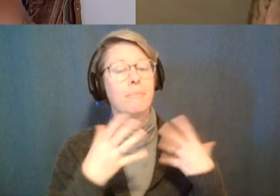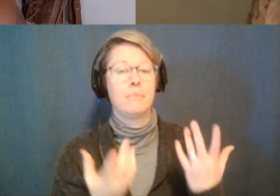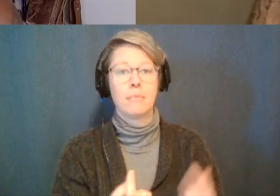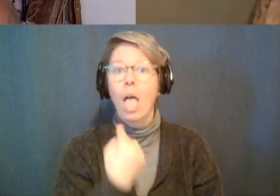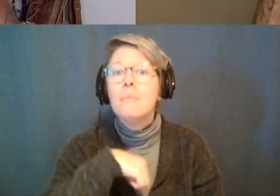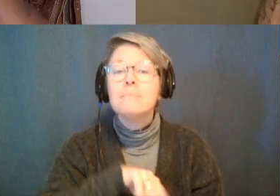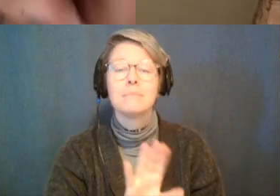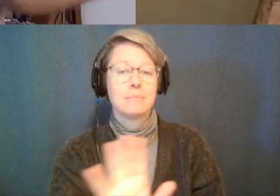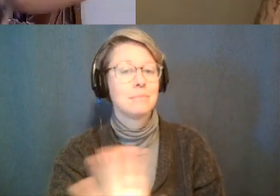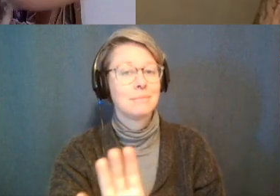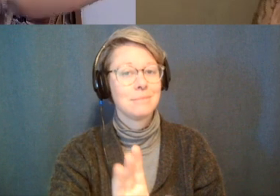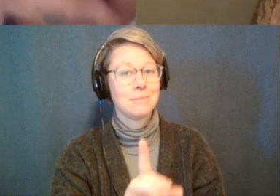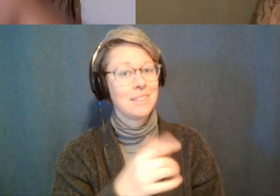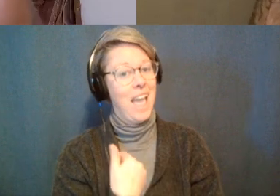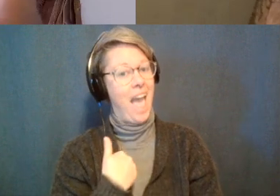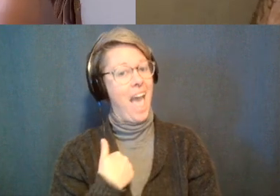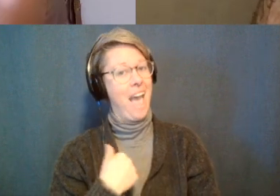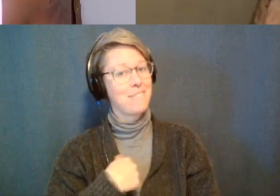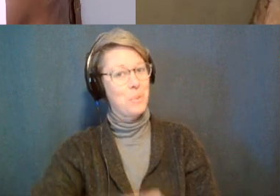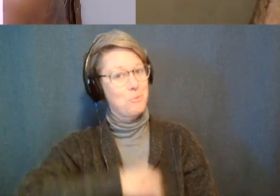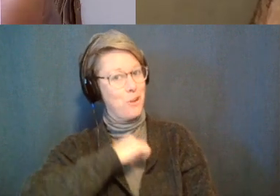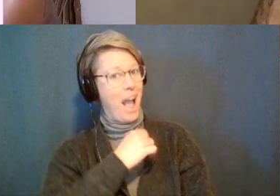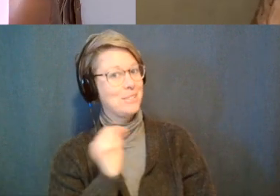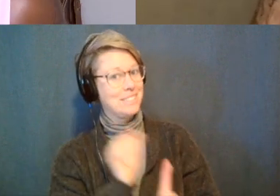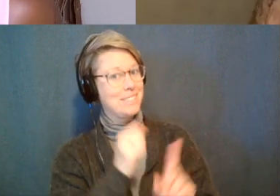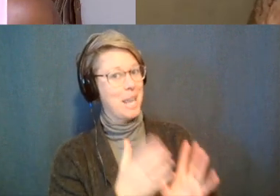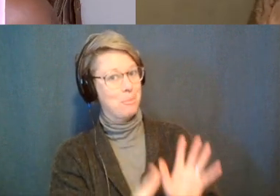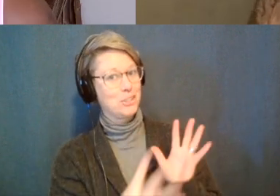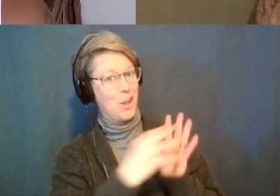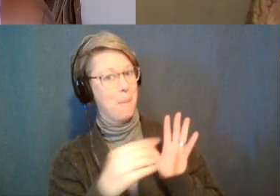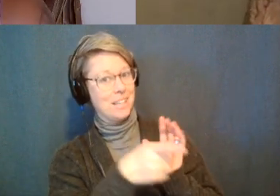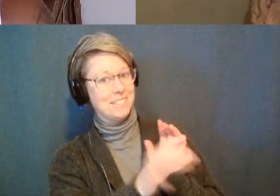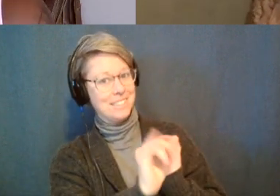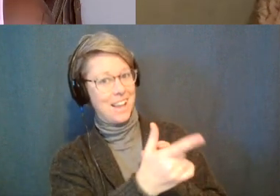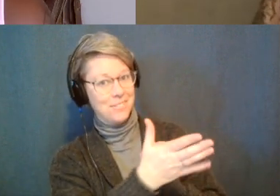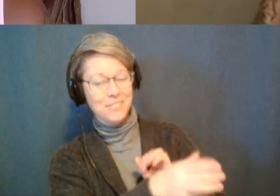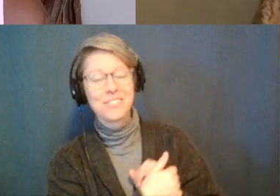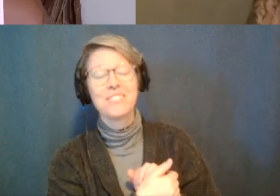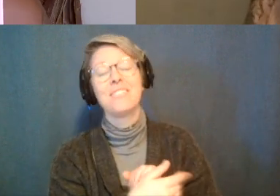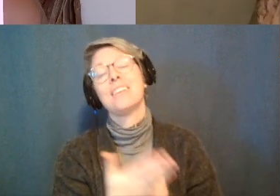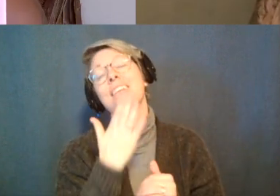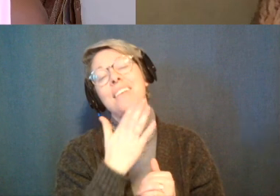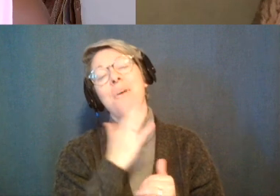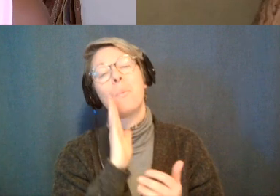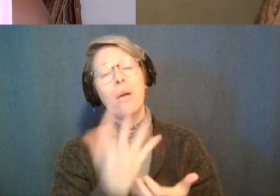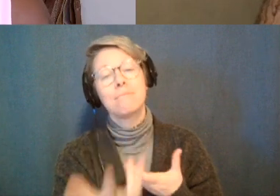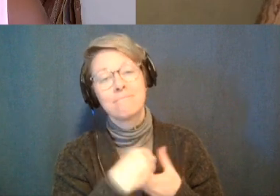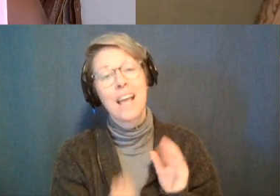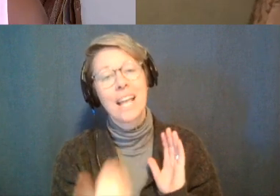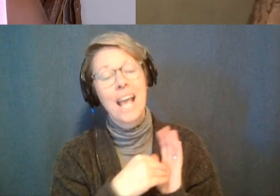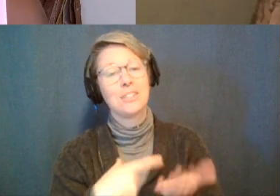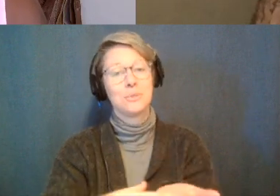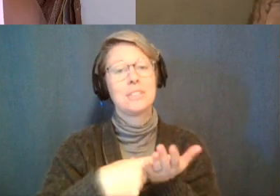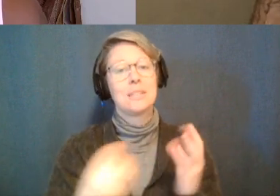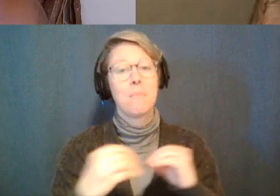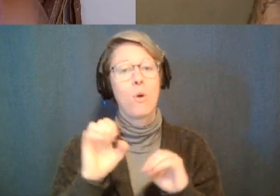proud about and uh yeah i guess thank you we will have you back at some point to talk about more sex magic when we balance